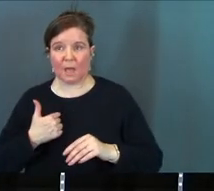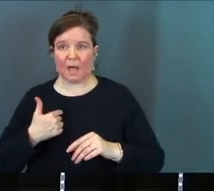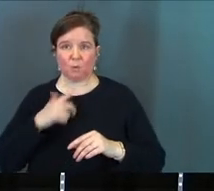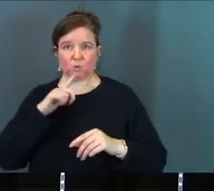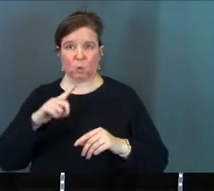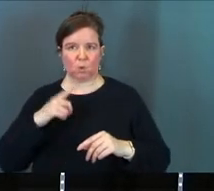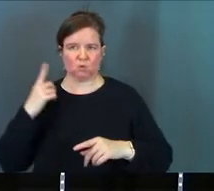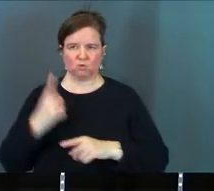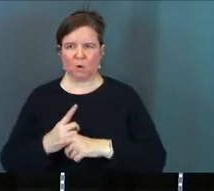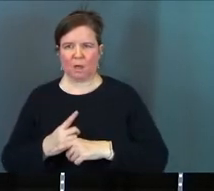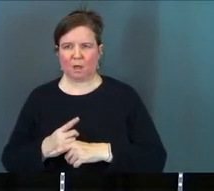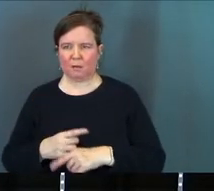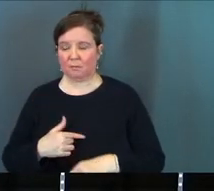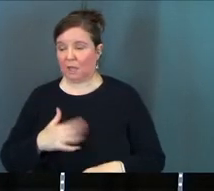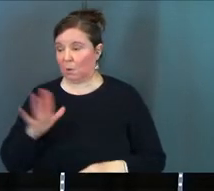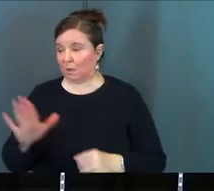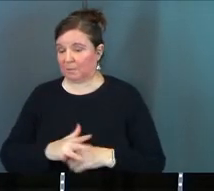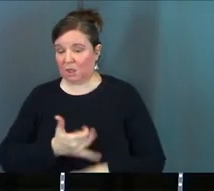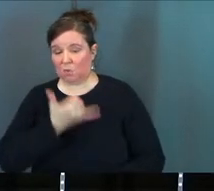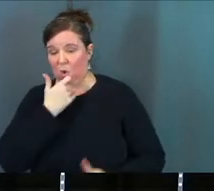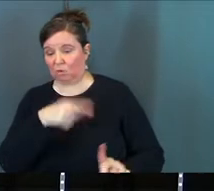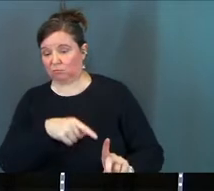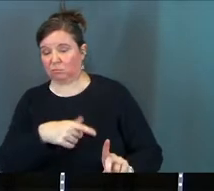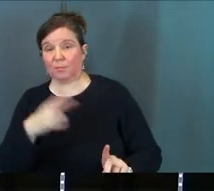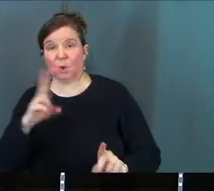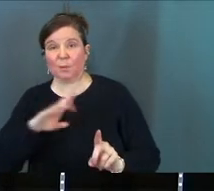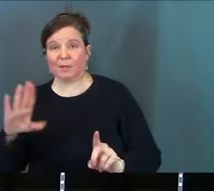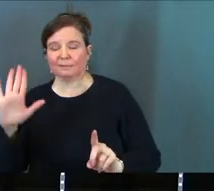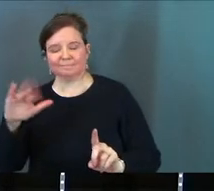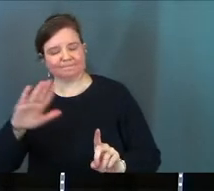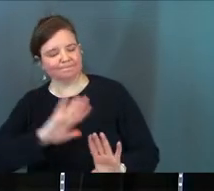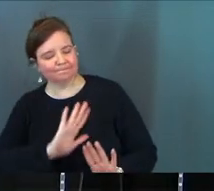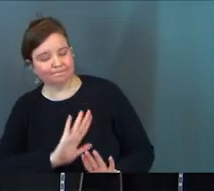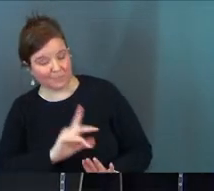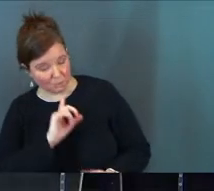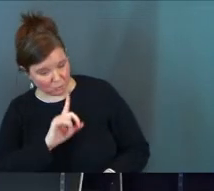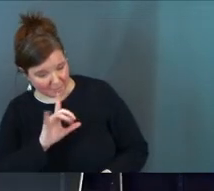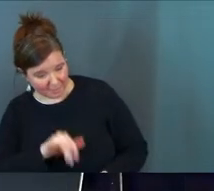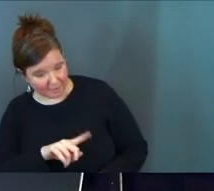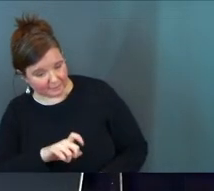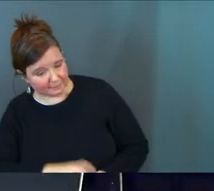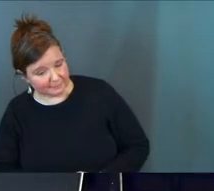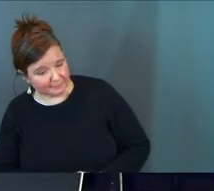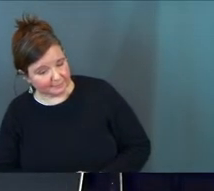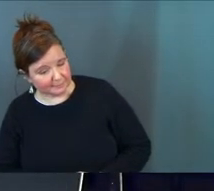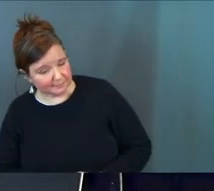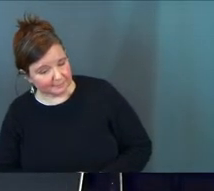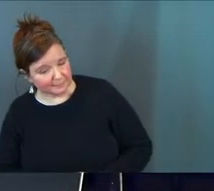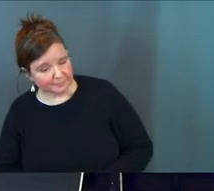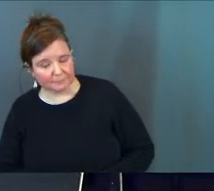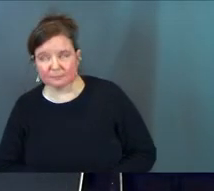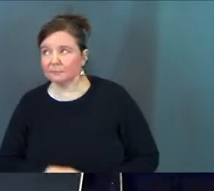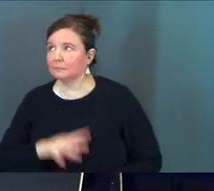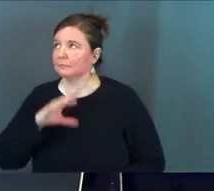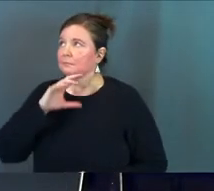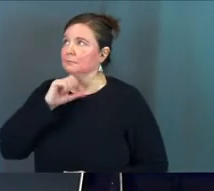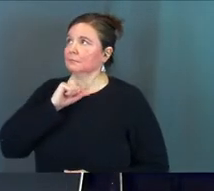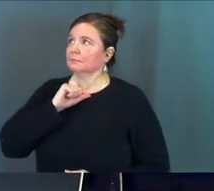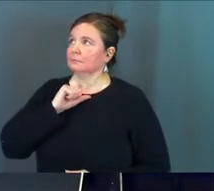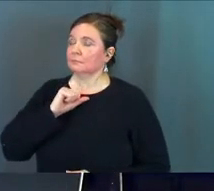fired up I was totally in the right they were totally in the wrong the Holy Spirit comes in and says are you sure about that Holy